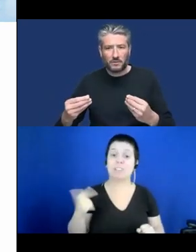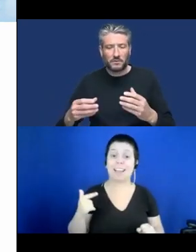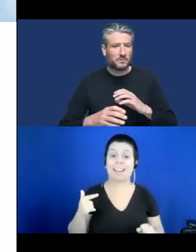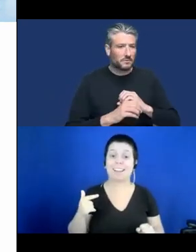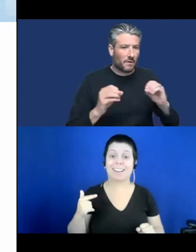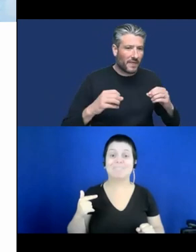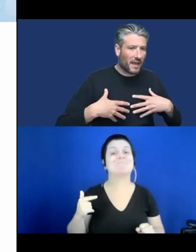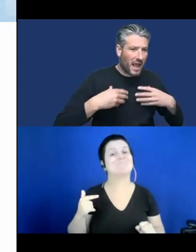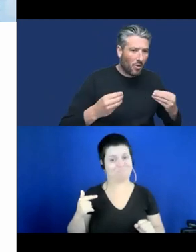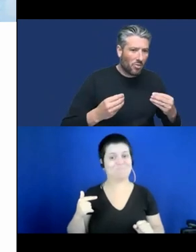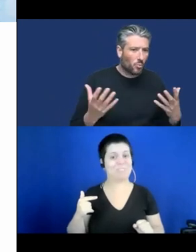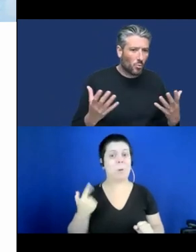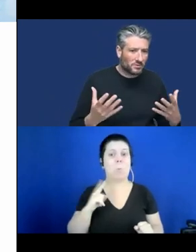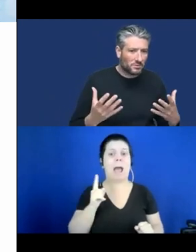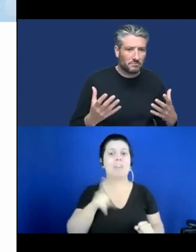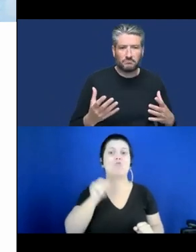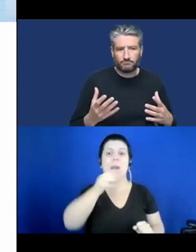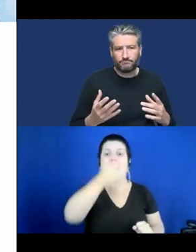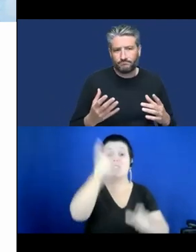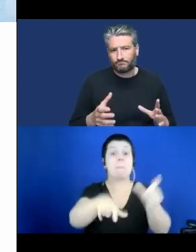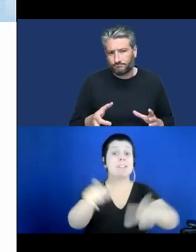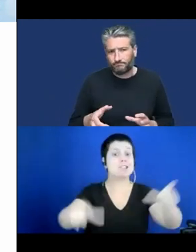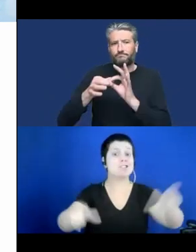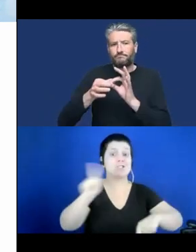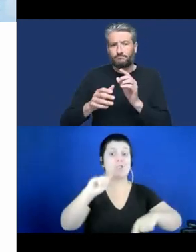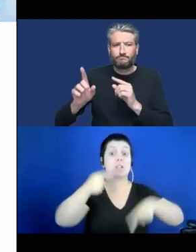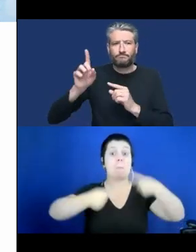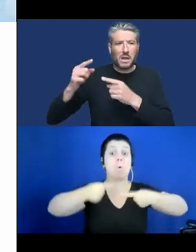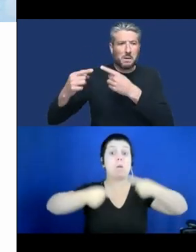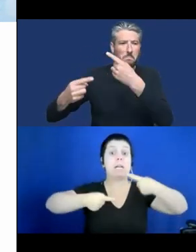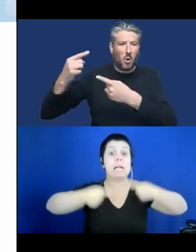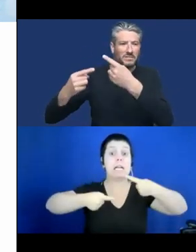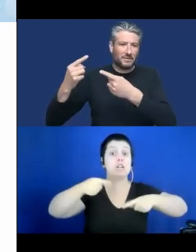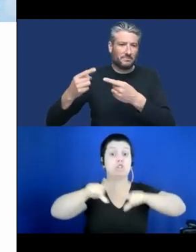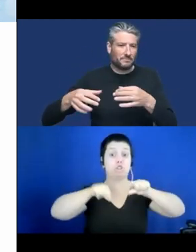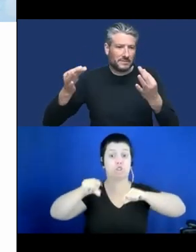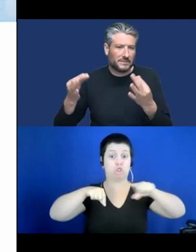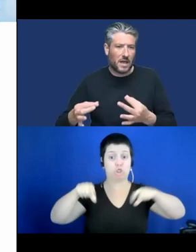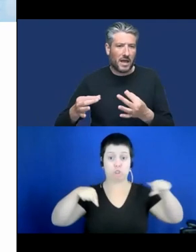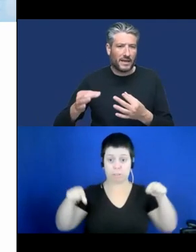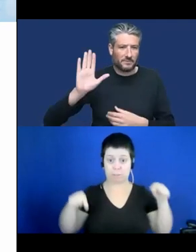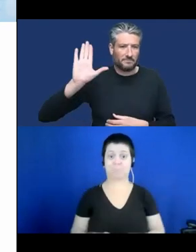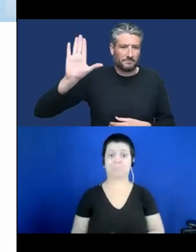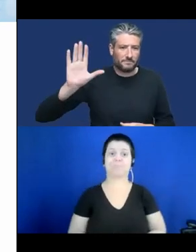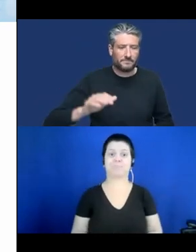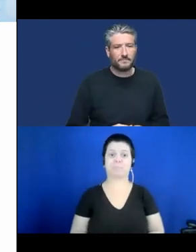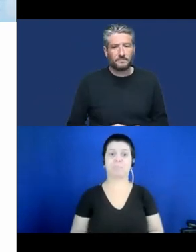decision. Another important factor is of course economy.